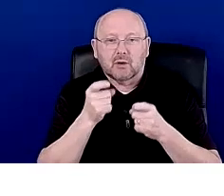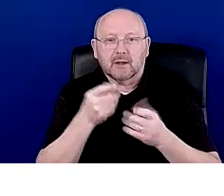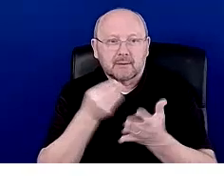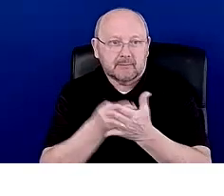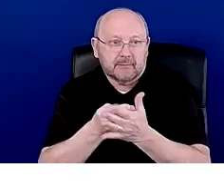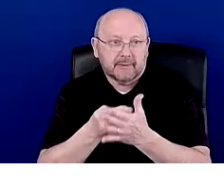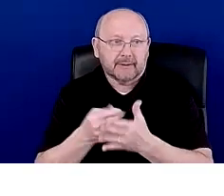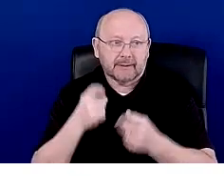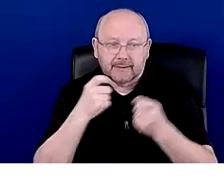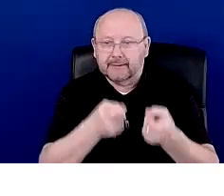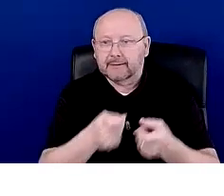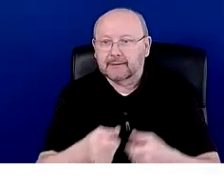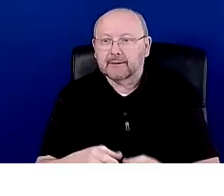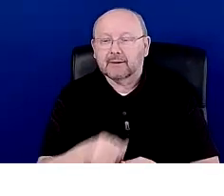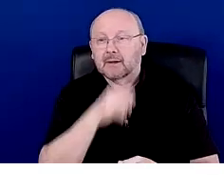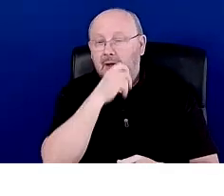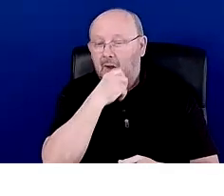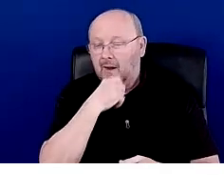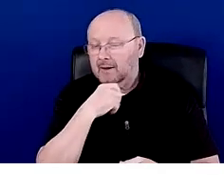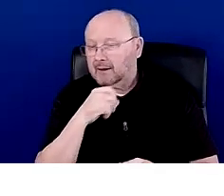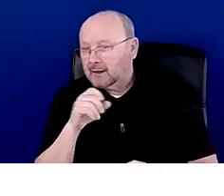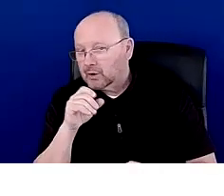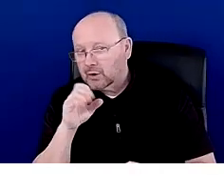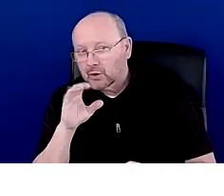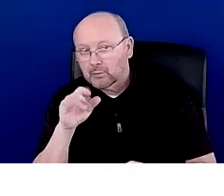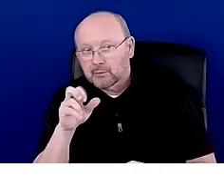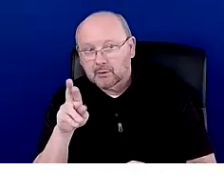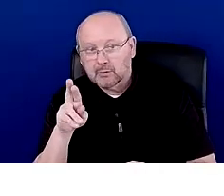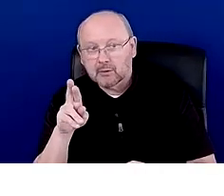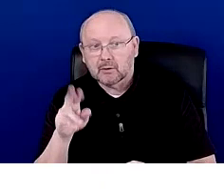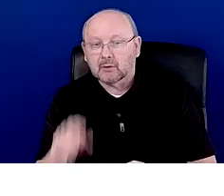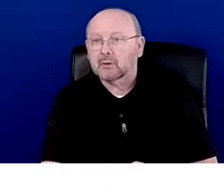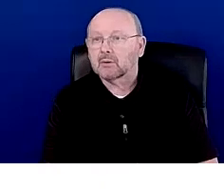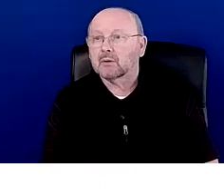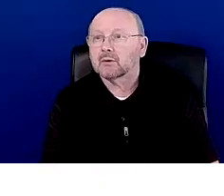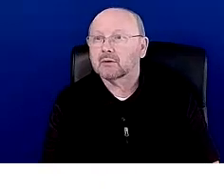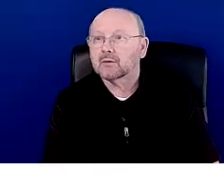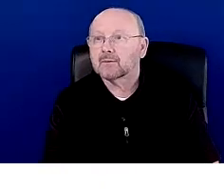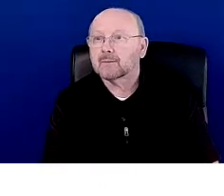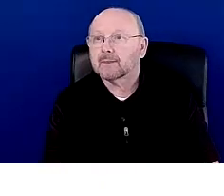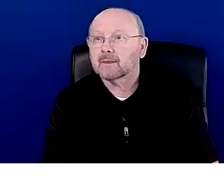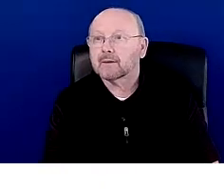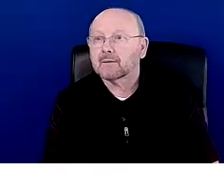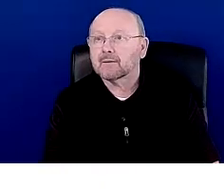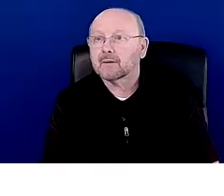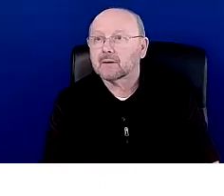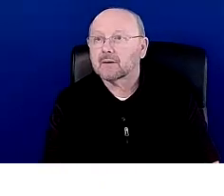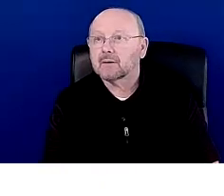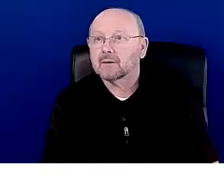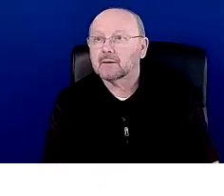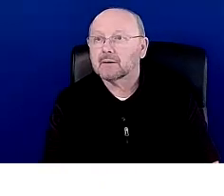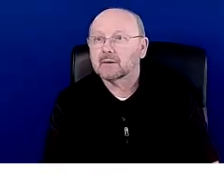Cooper is actually in charge. Me, you know, you know, I mean, technically, I guess